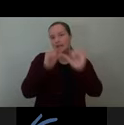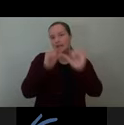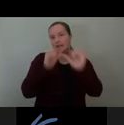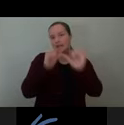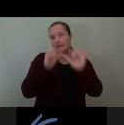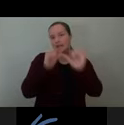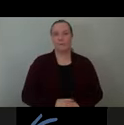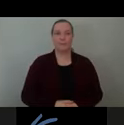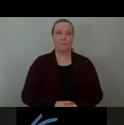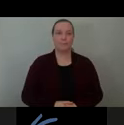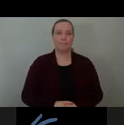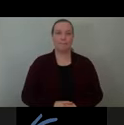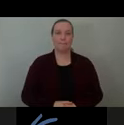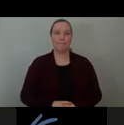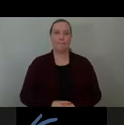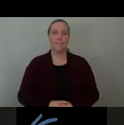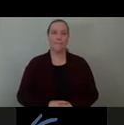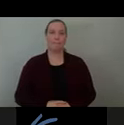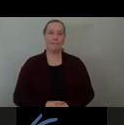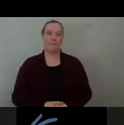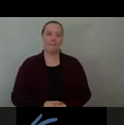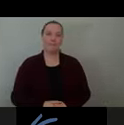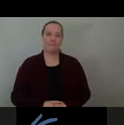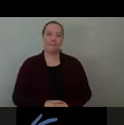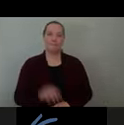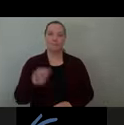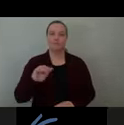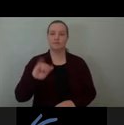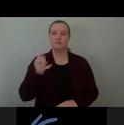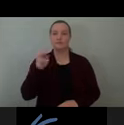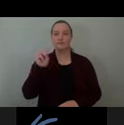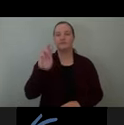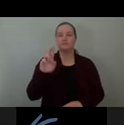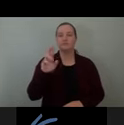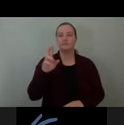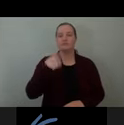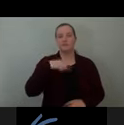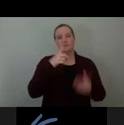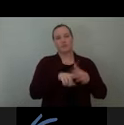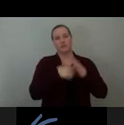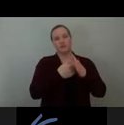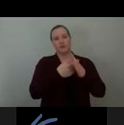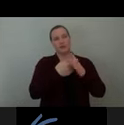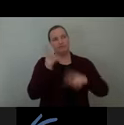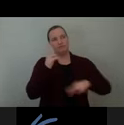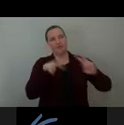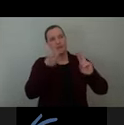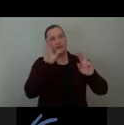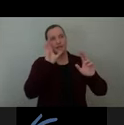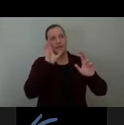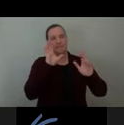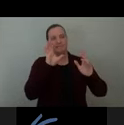Yeah, so we started looking at this site by going back, looking at images and histories